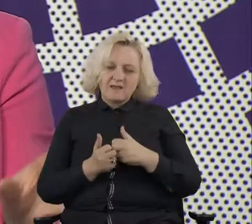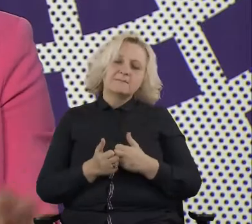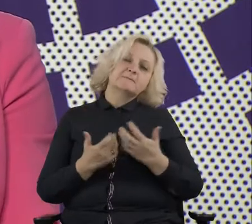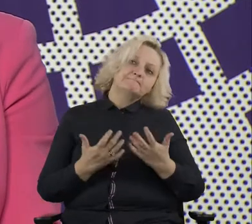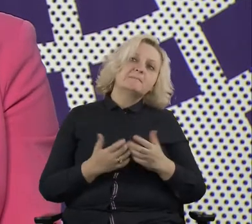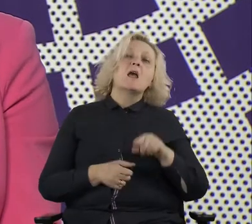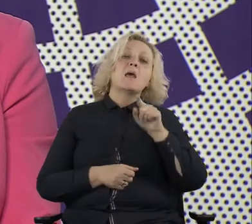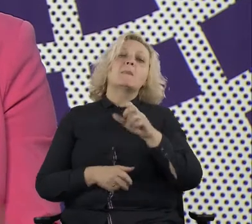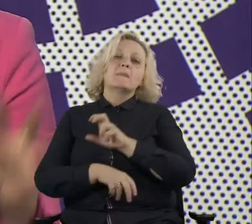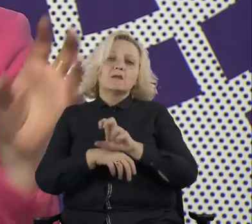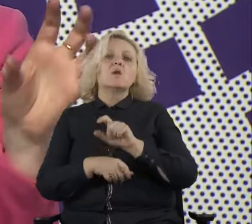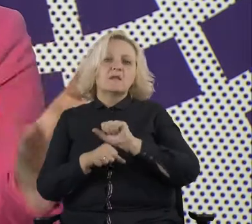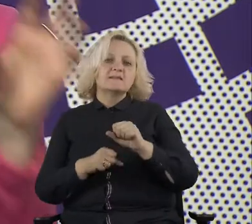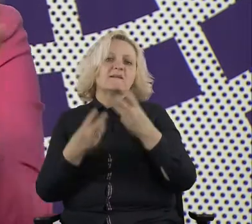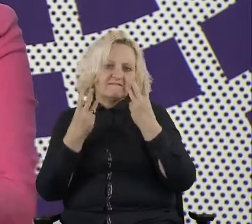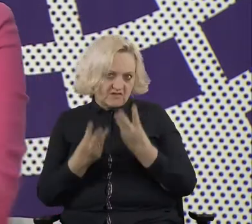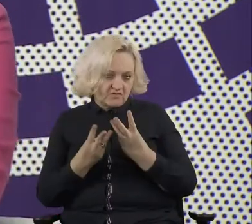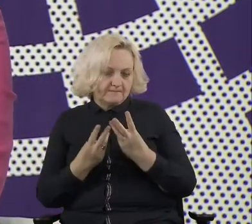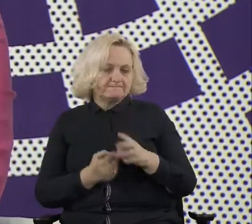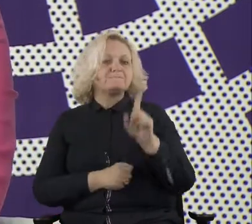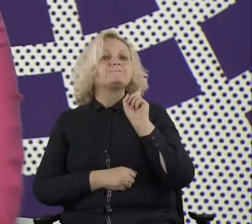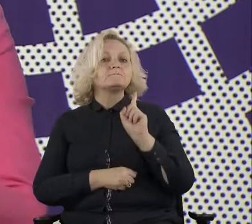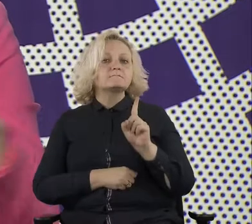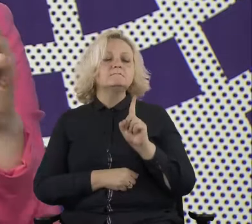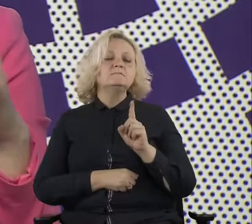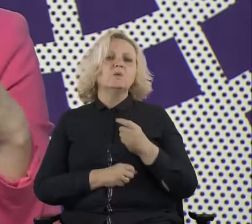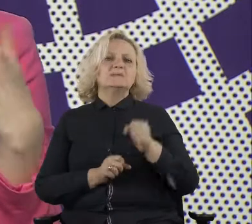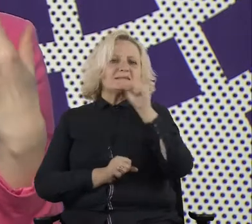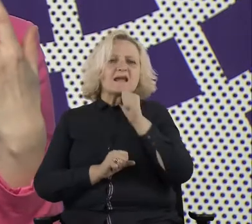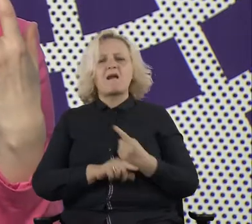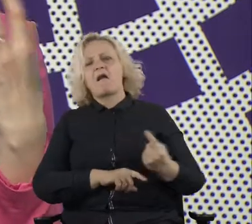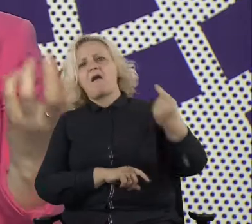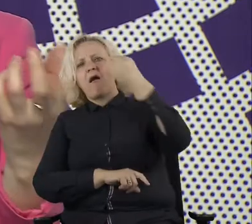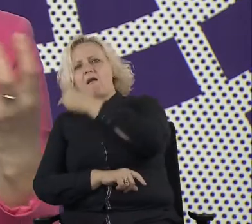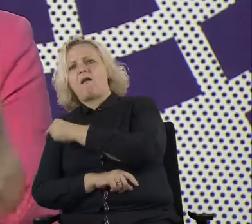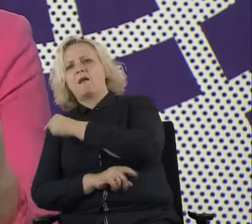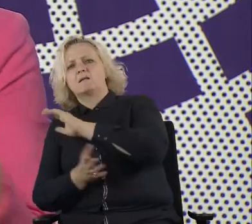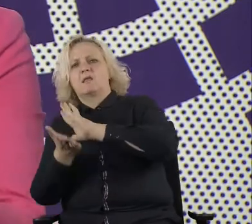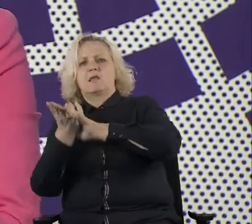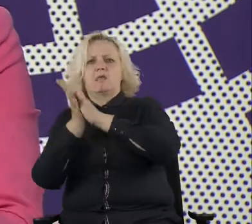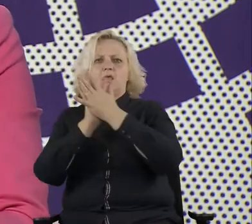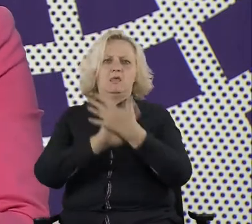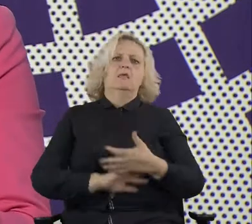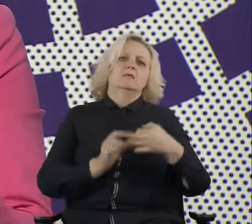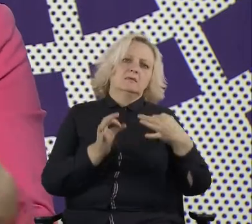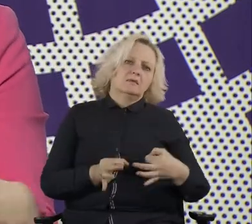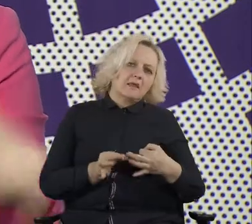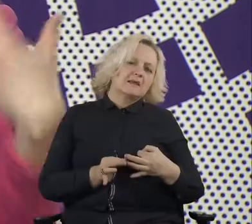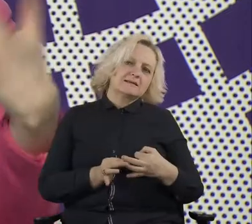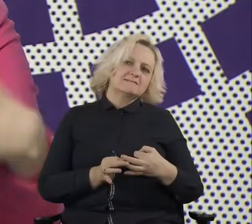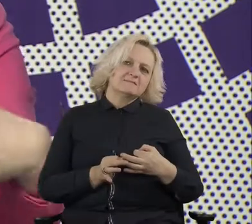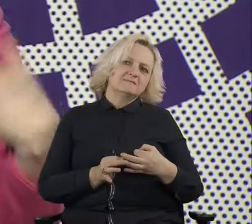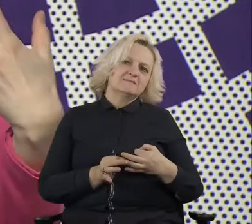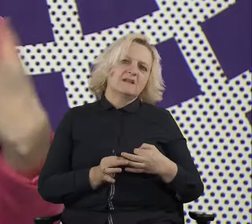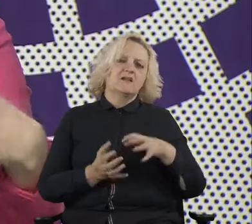dinosaurs era, decide, announce, defend, into discuss, deliberate, decide. If